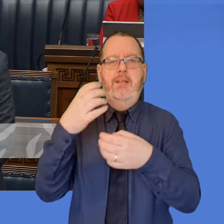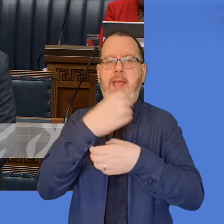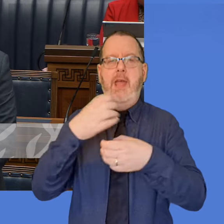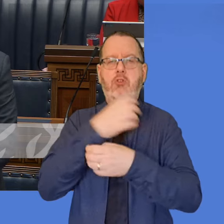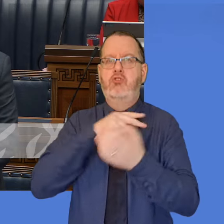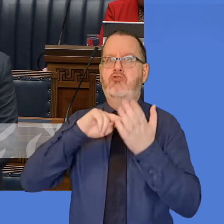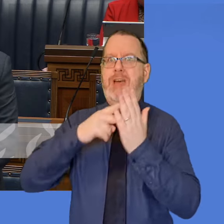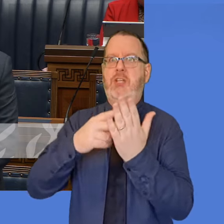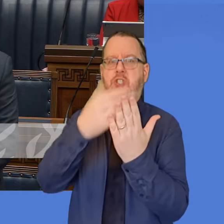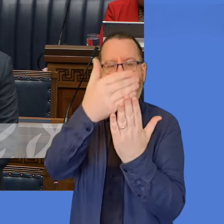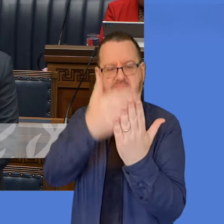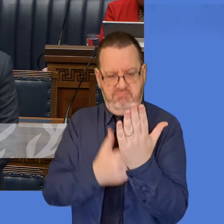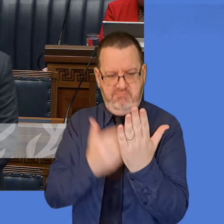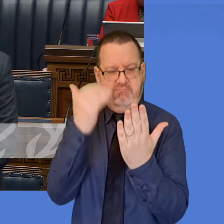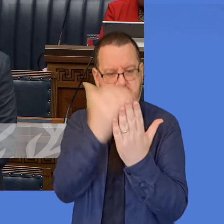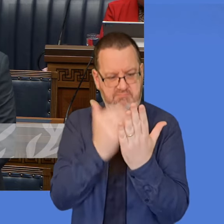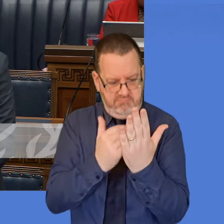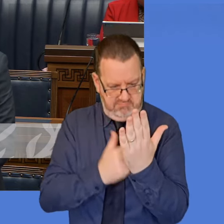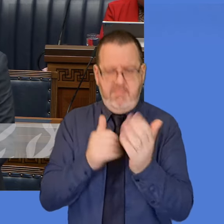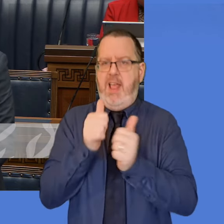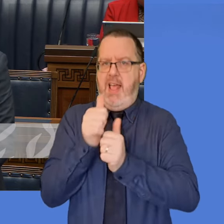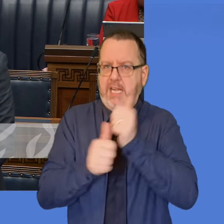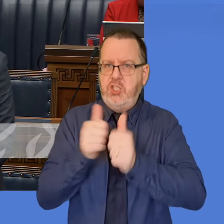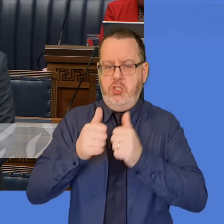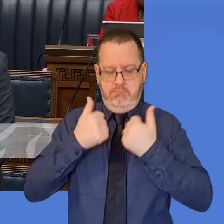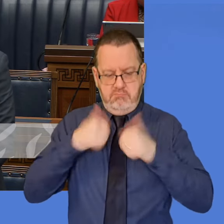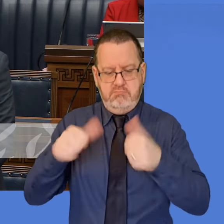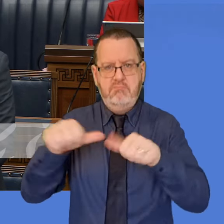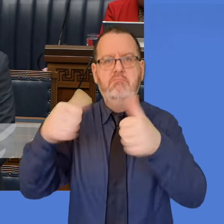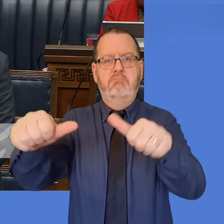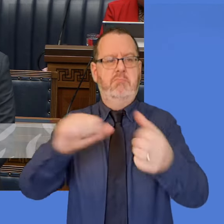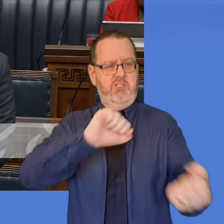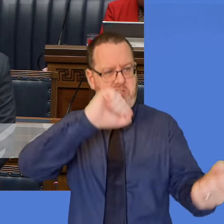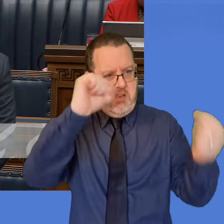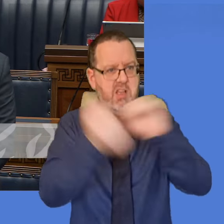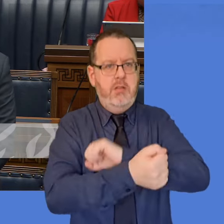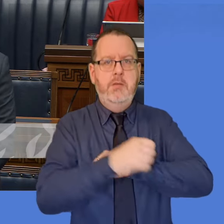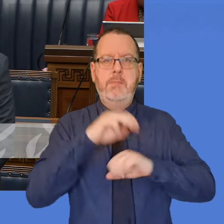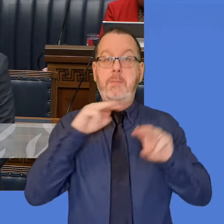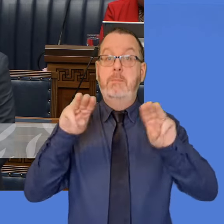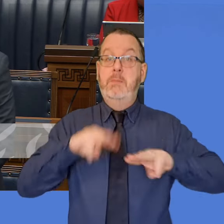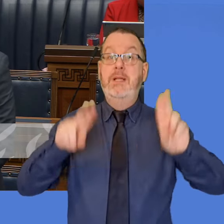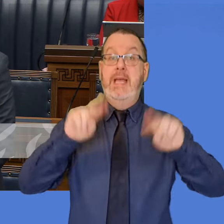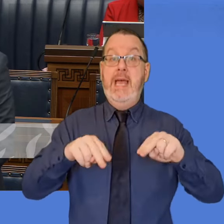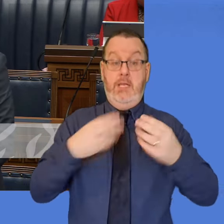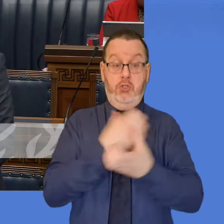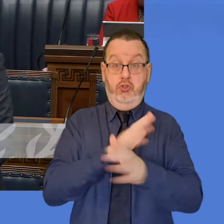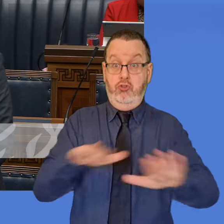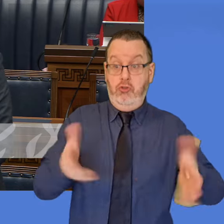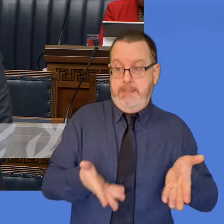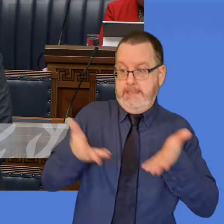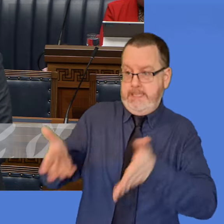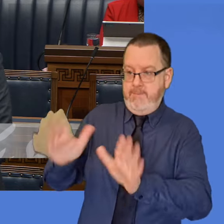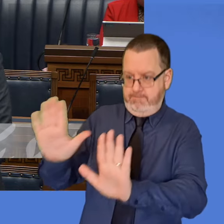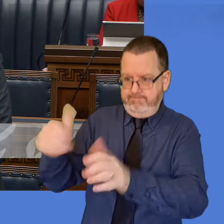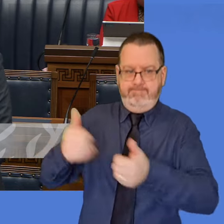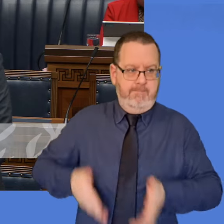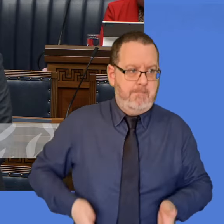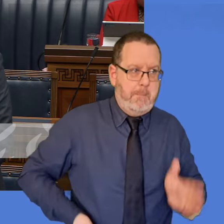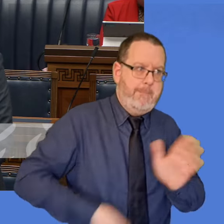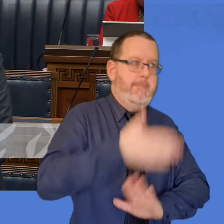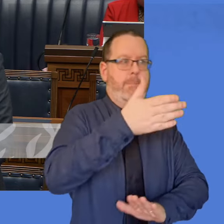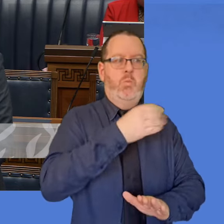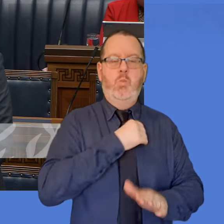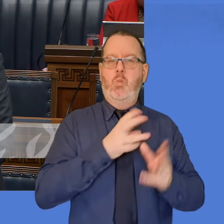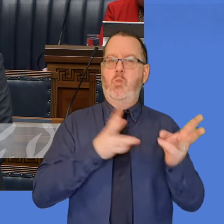the change that is needed in order for people to be able to get into work and not be burdened by the